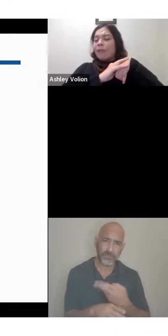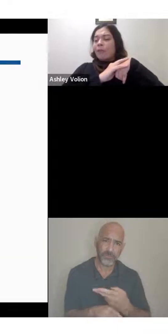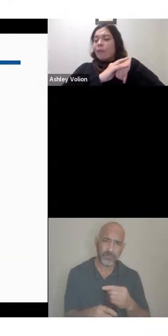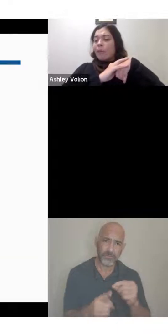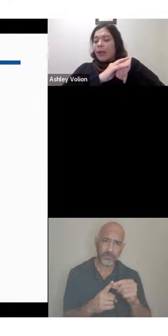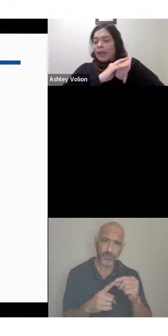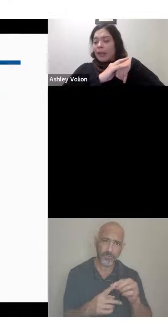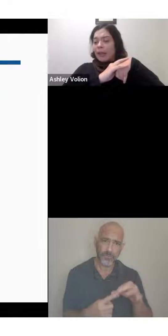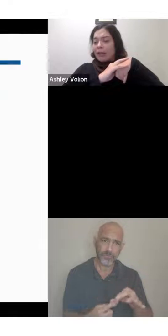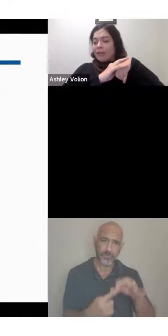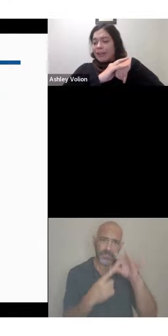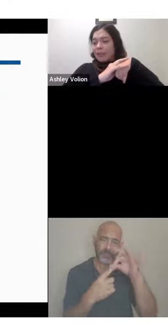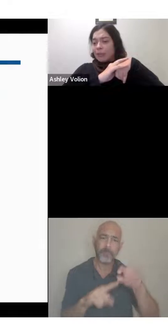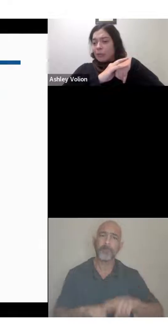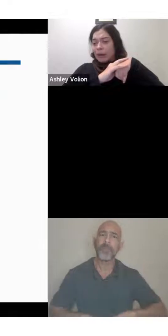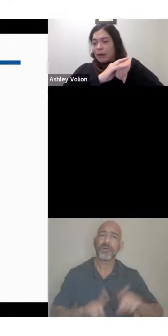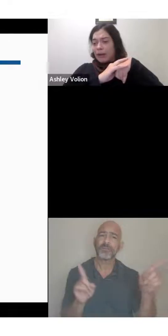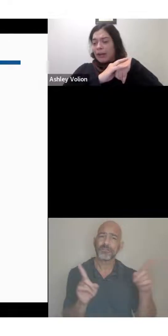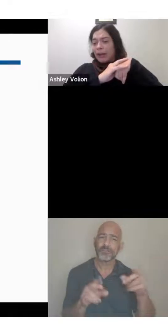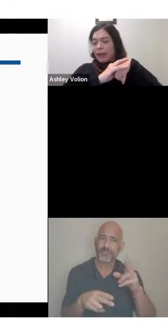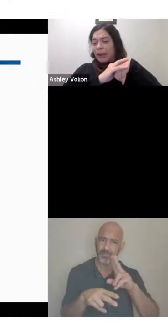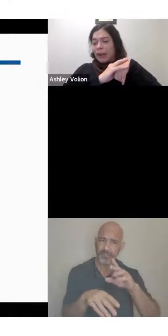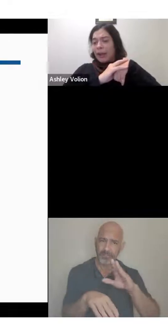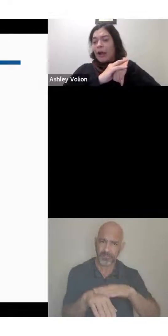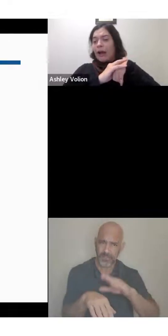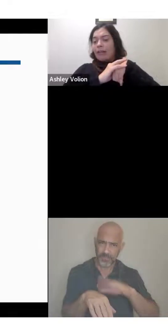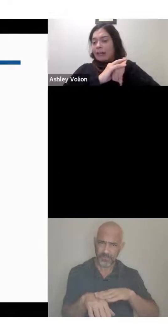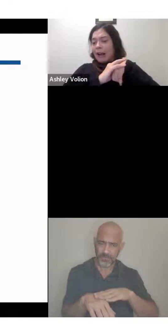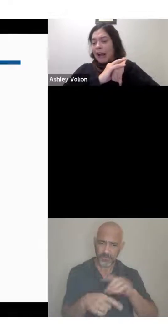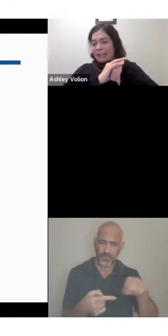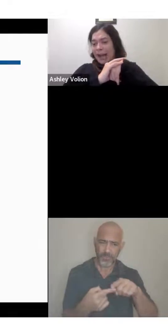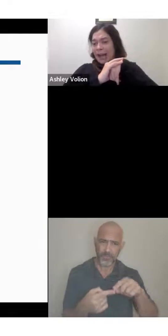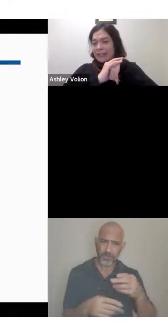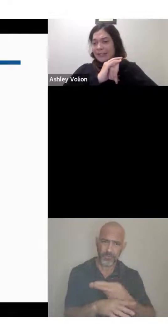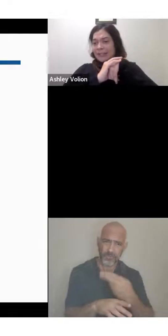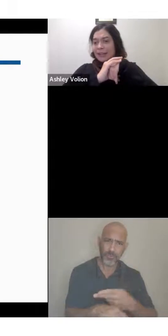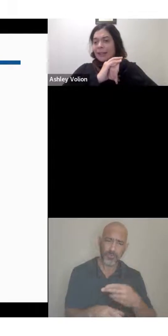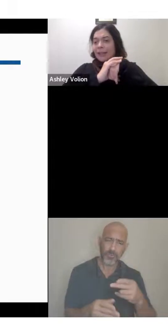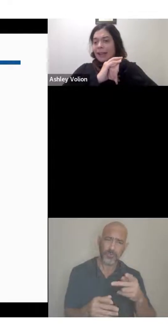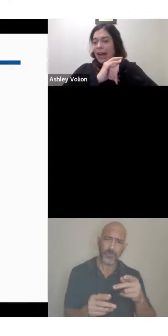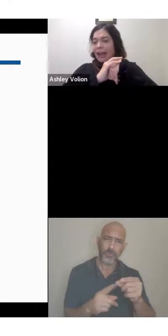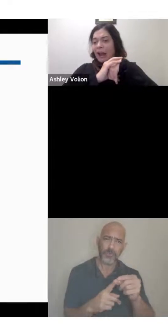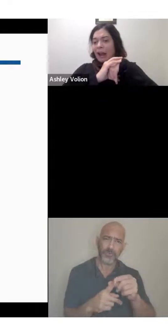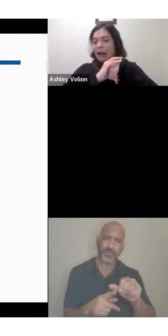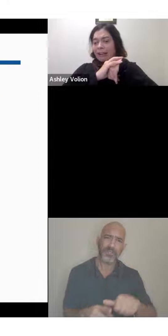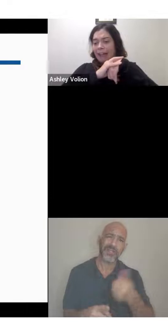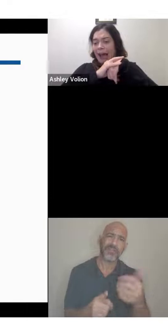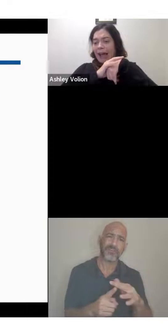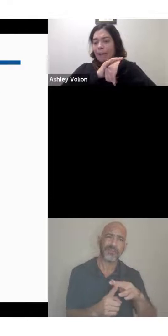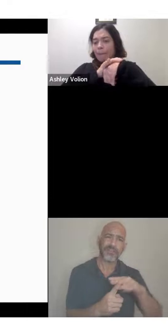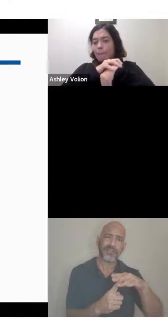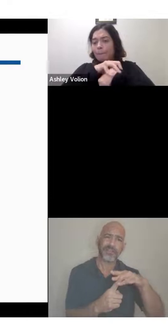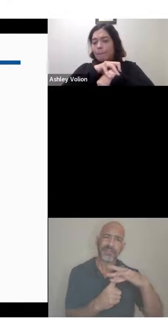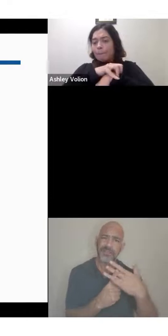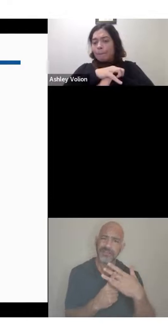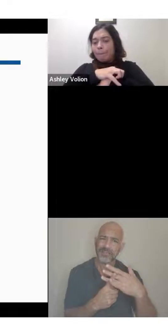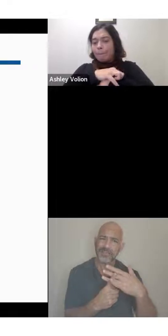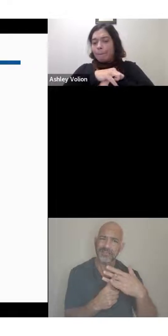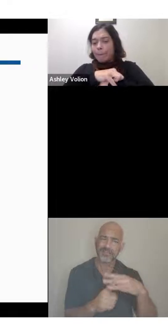careful when using this word in other contexts that are allowed.